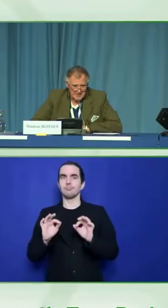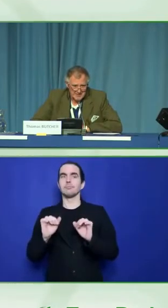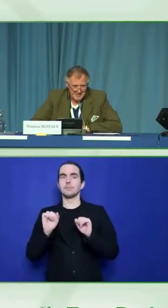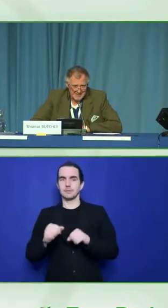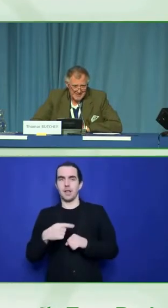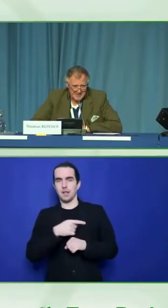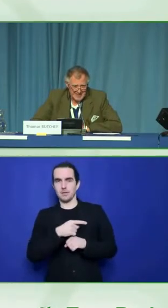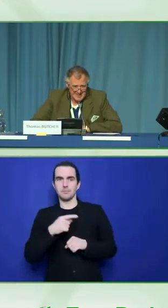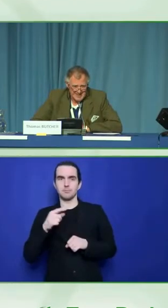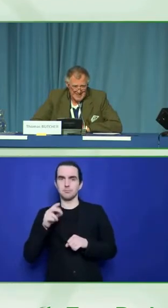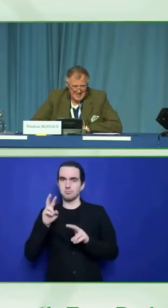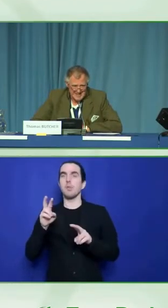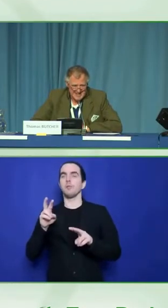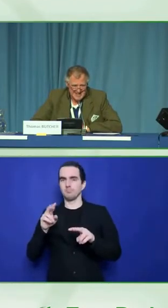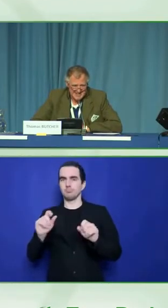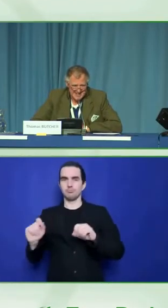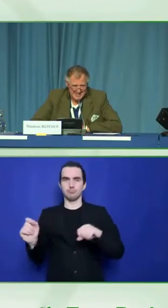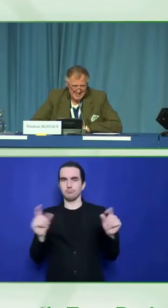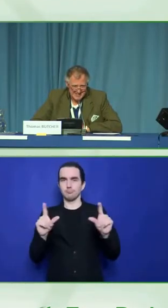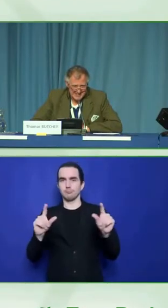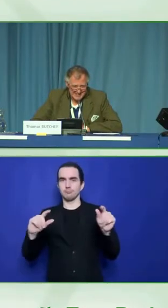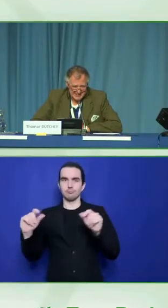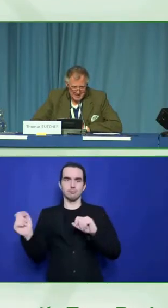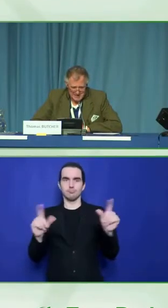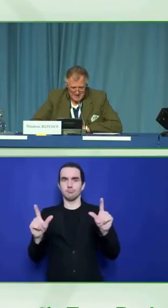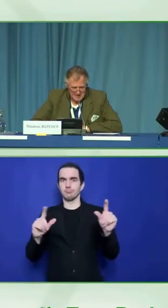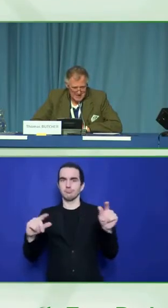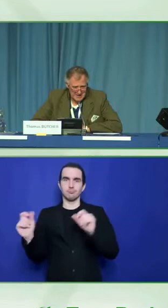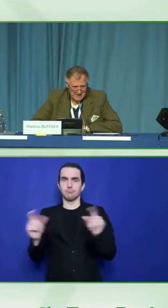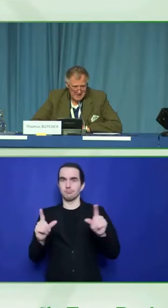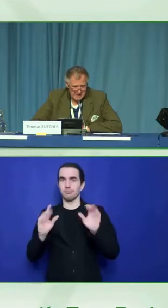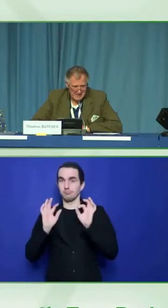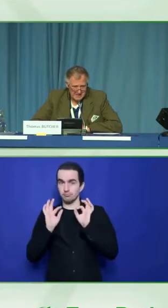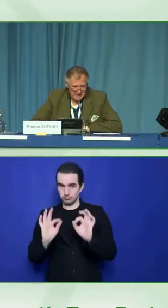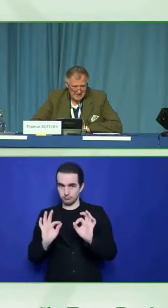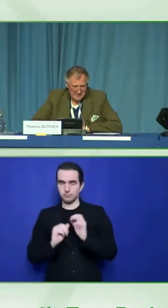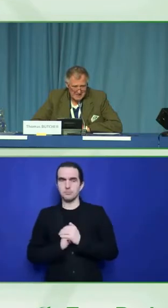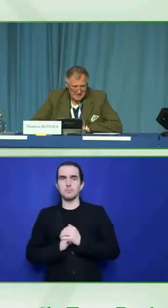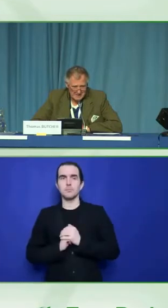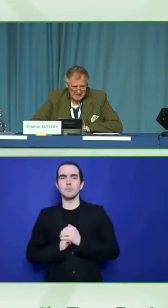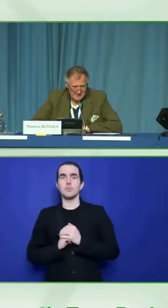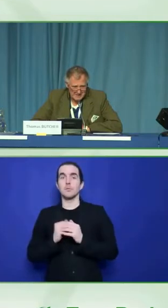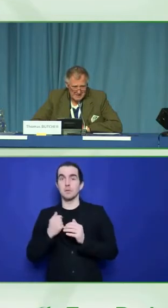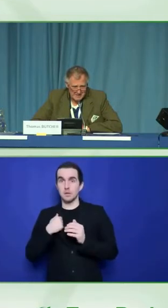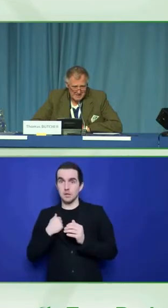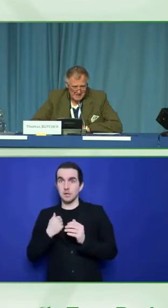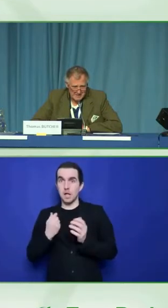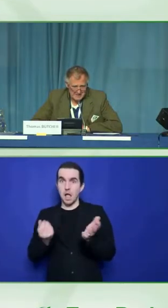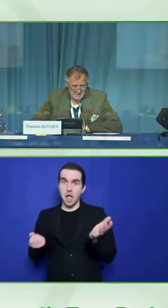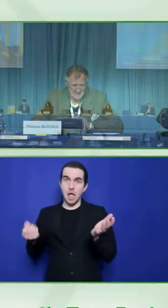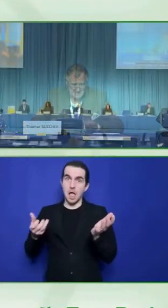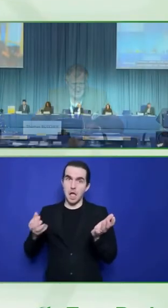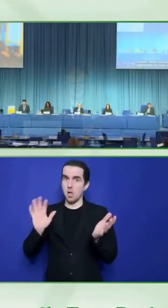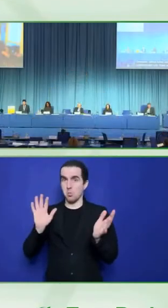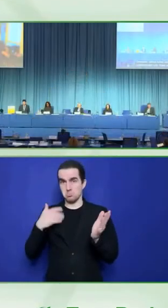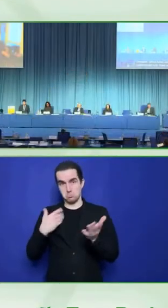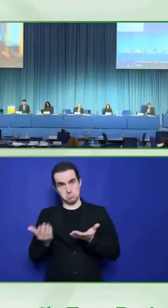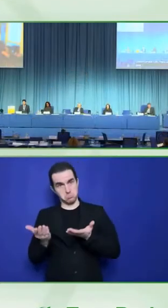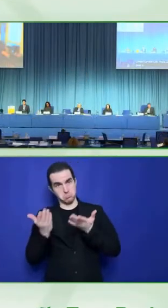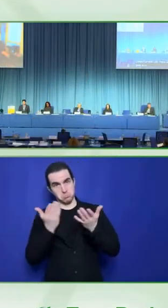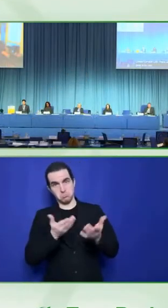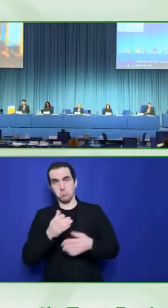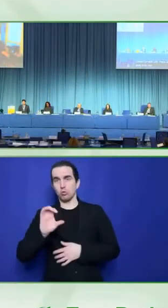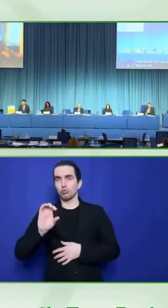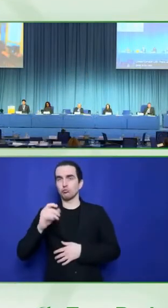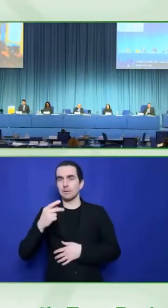Thank you, Thomas. It is great to be here. I am sad, like I'm sure my other virtual folks here that will